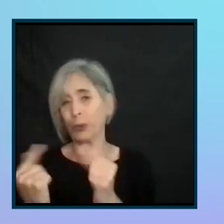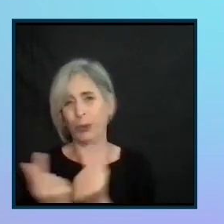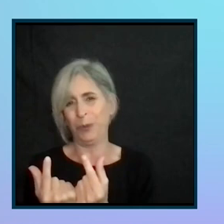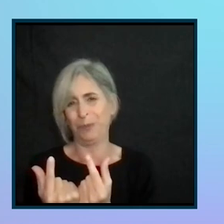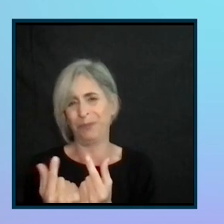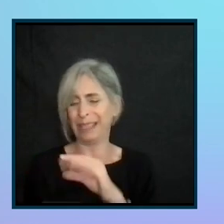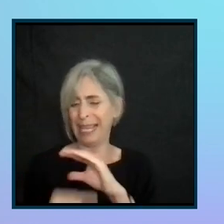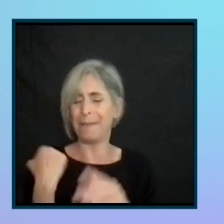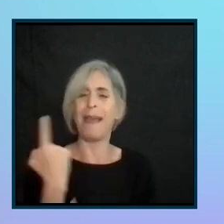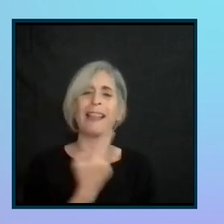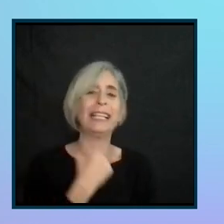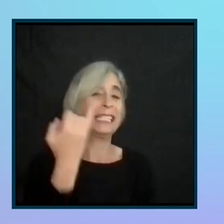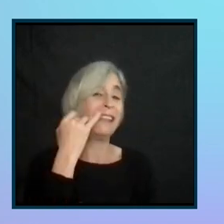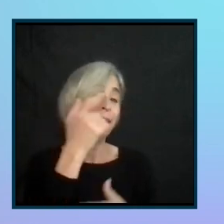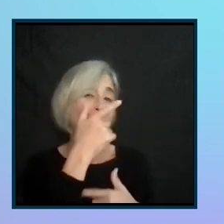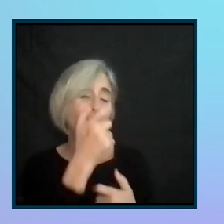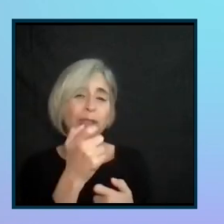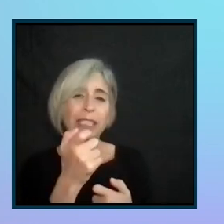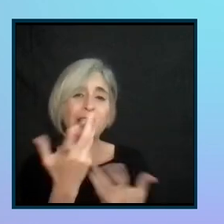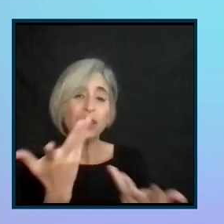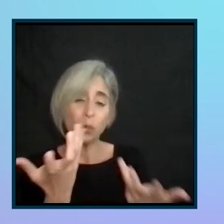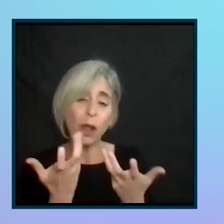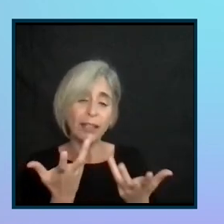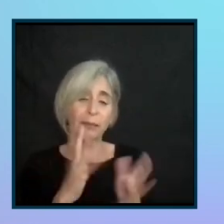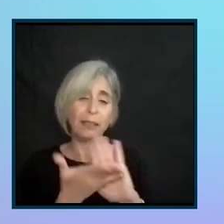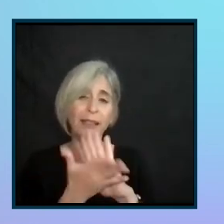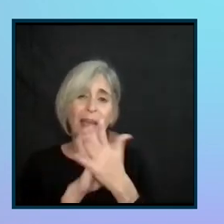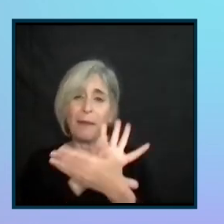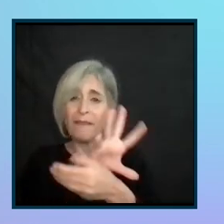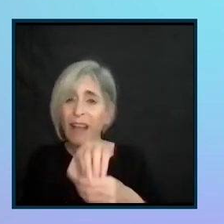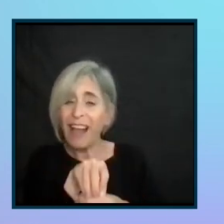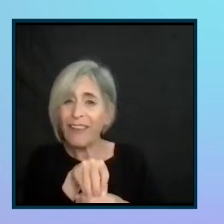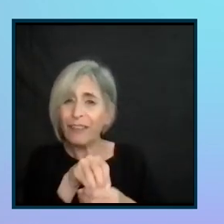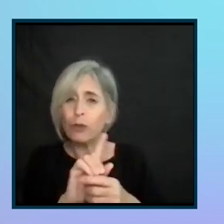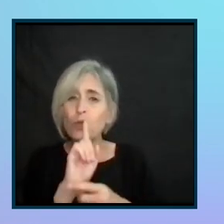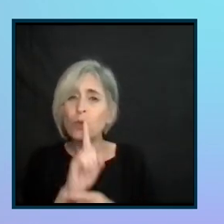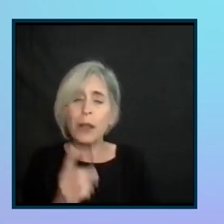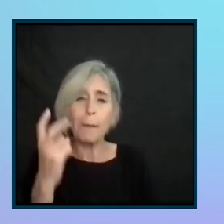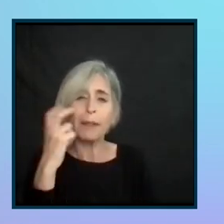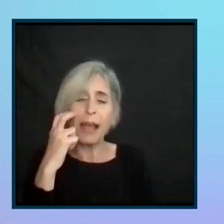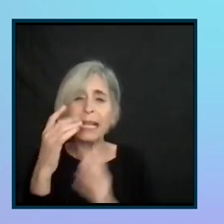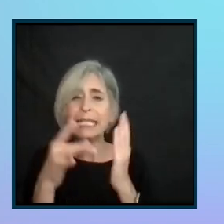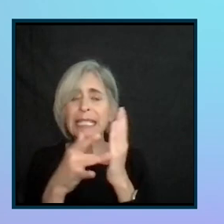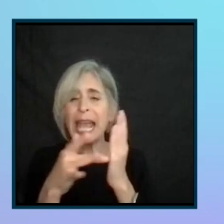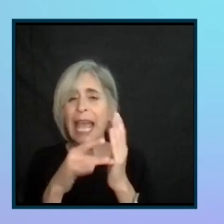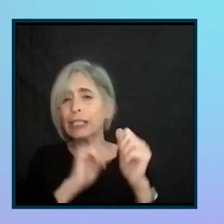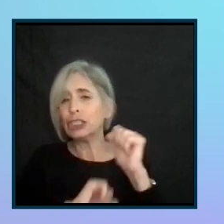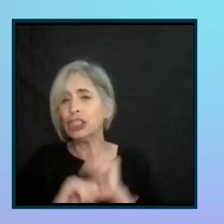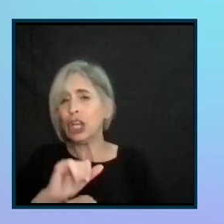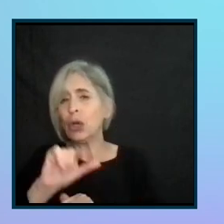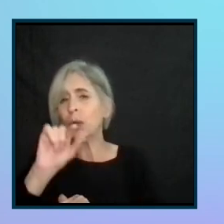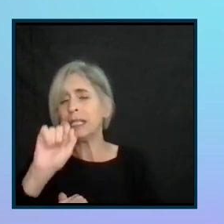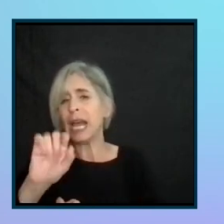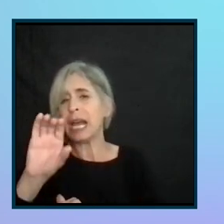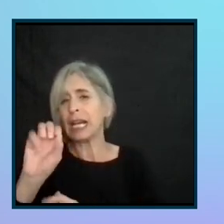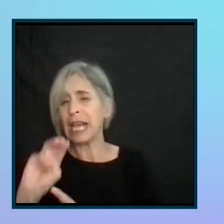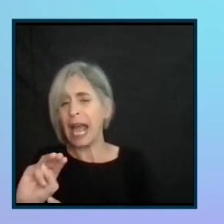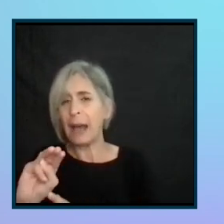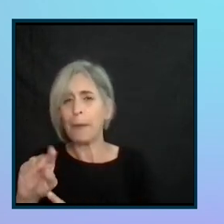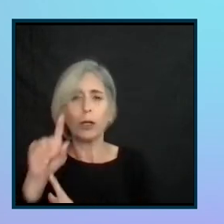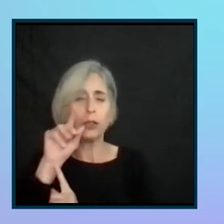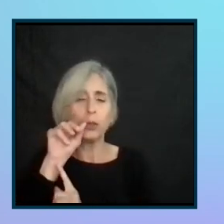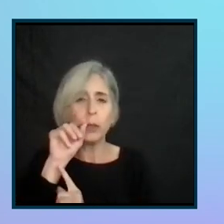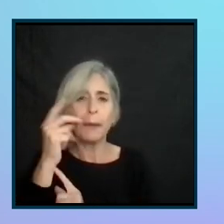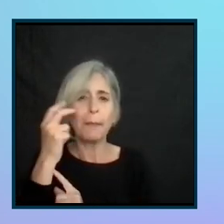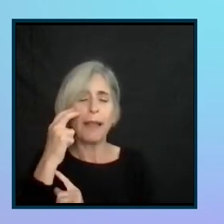email us in if you're interested in getting involved that real blind tech show at gmail.com or tweet us in at blind